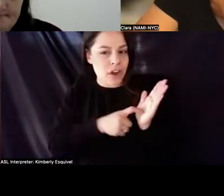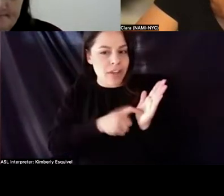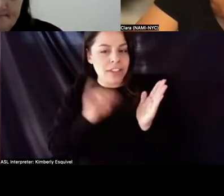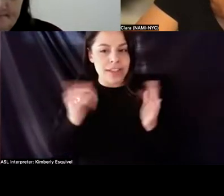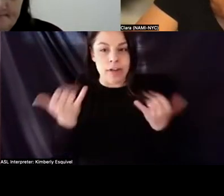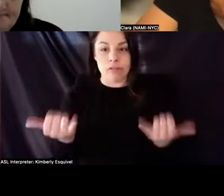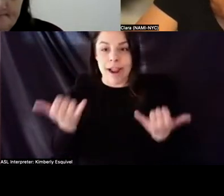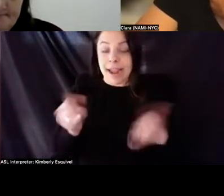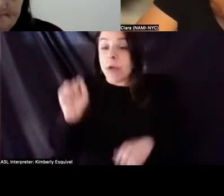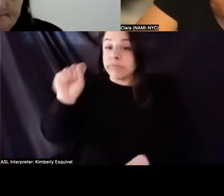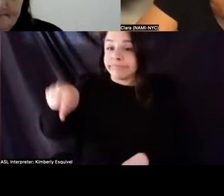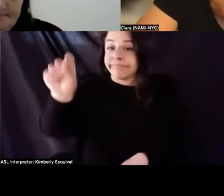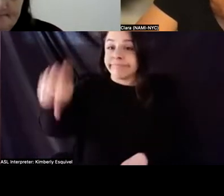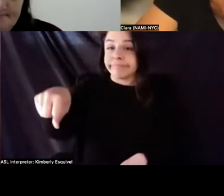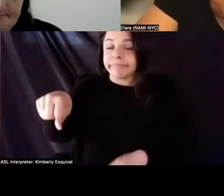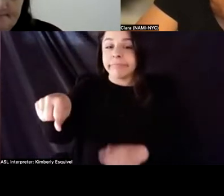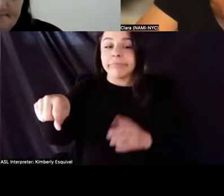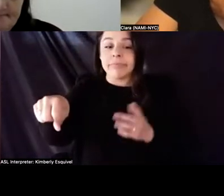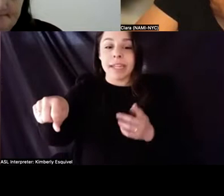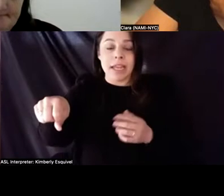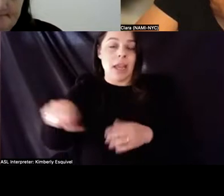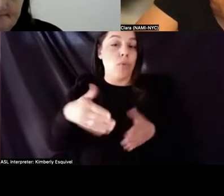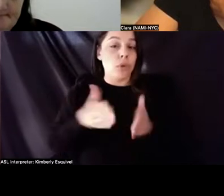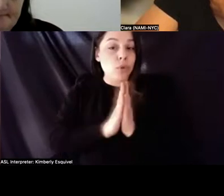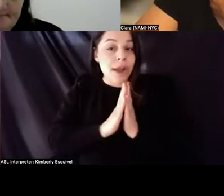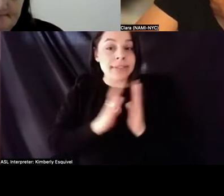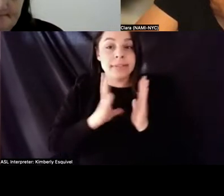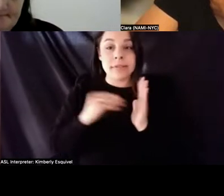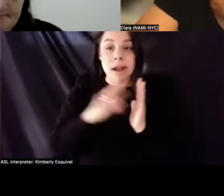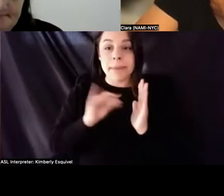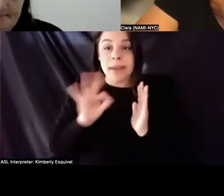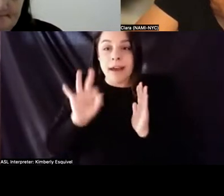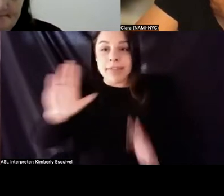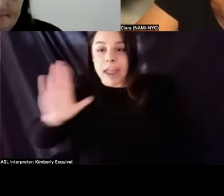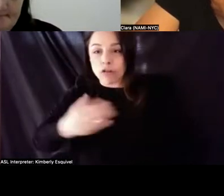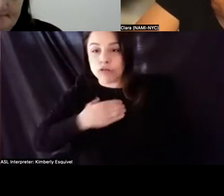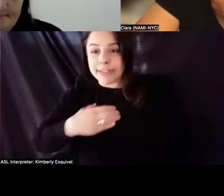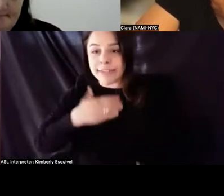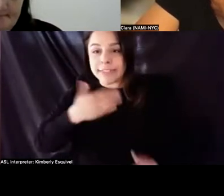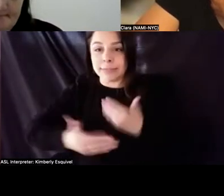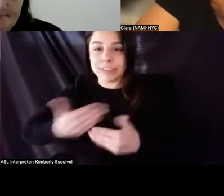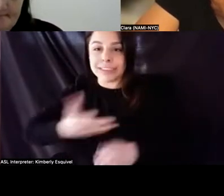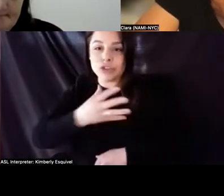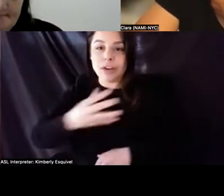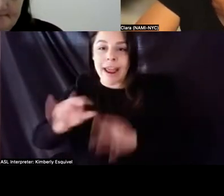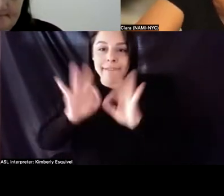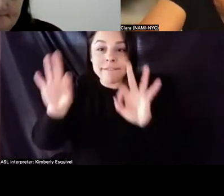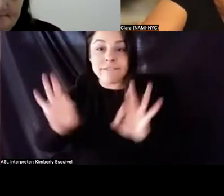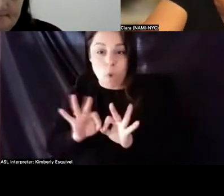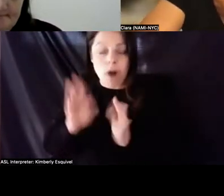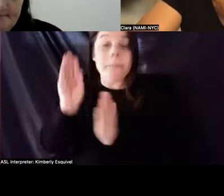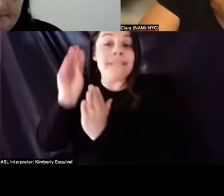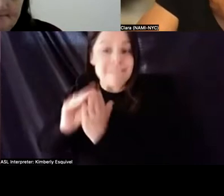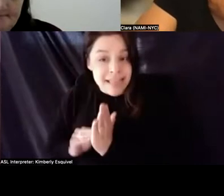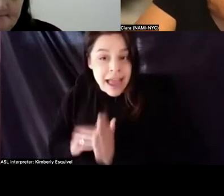but yes, um, request a copy of the grievance procedure and the grievance form, complete it and submit